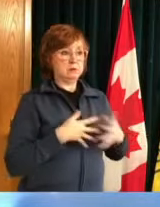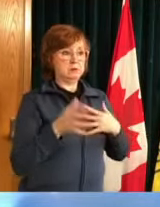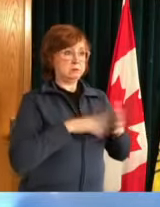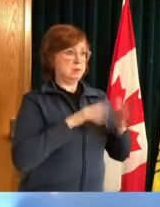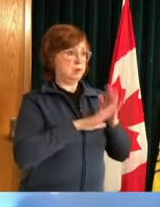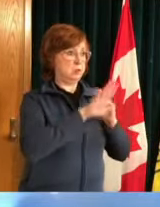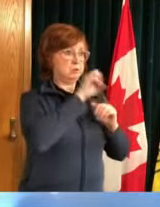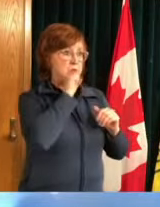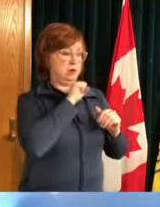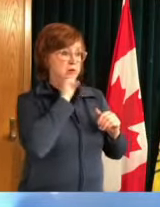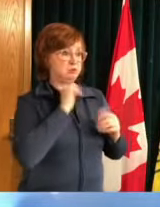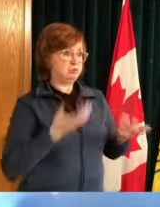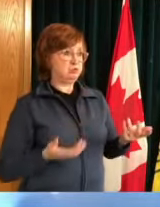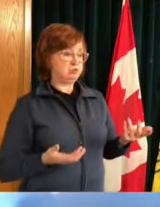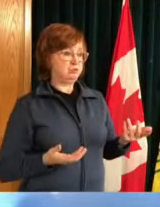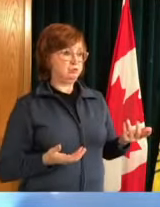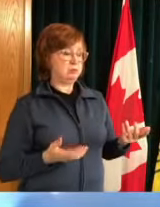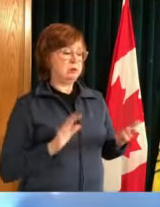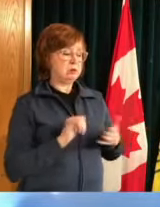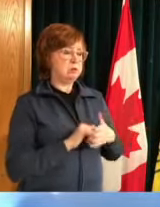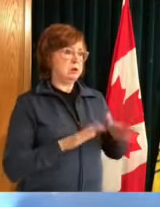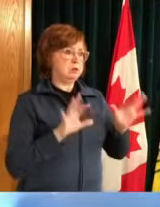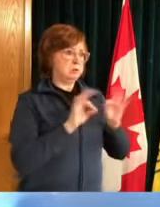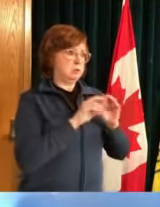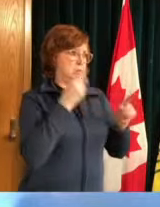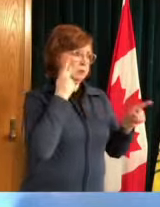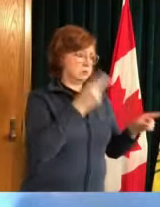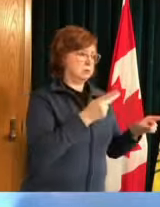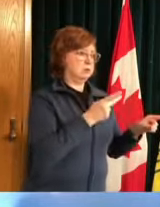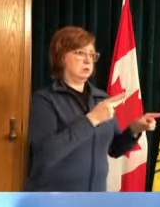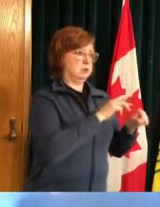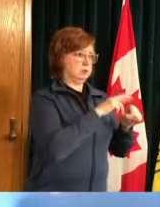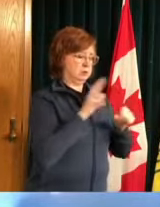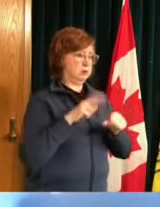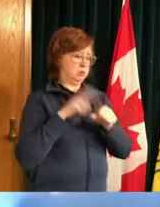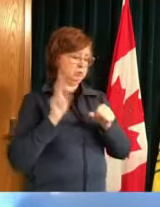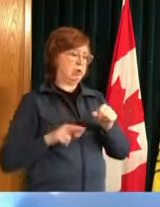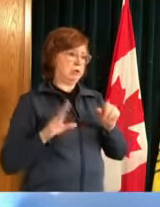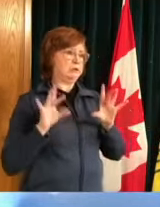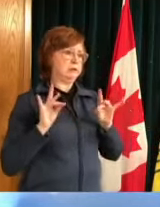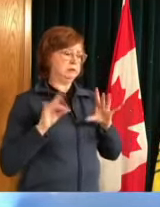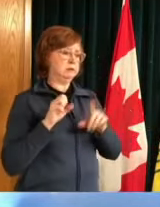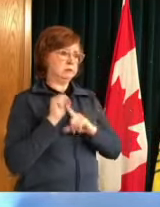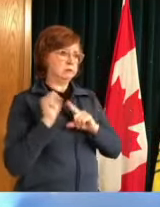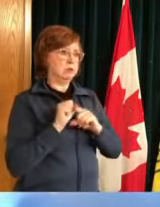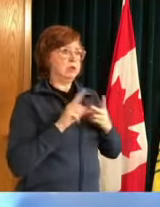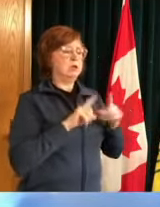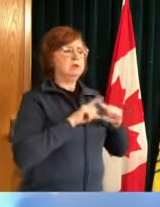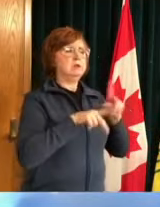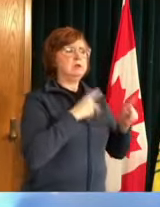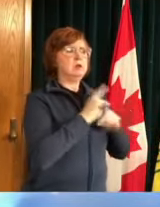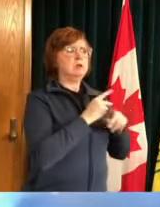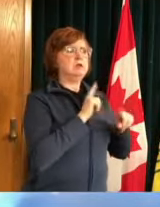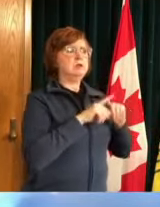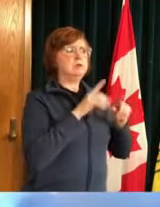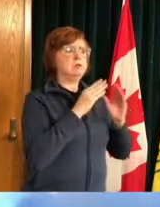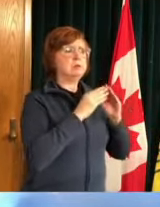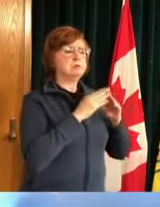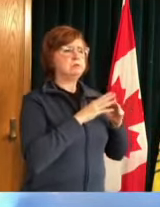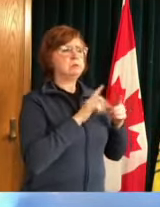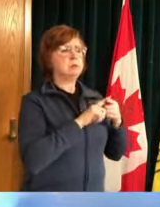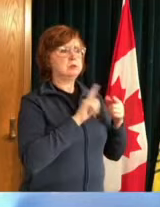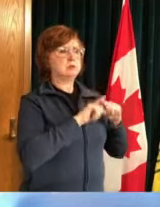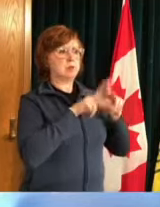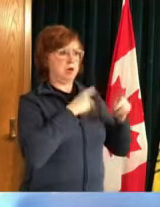concern increase in southern saskatchewan they don't have the same orders that regina has but we've seen how many cases businesses restaurants